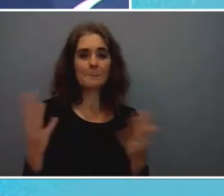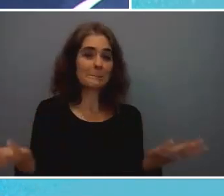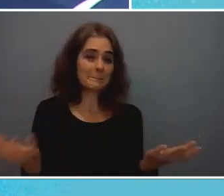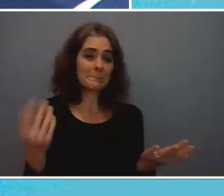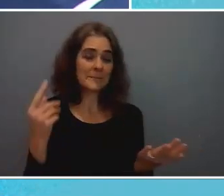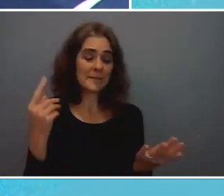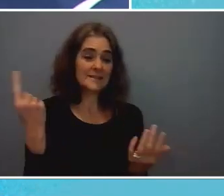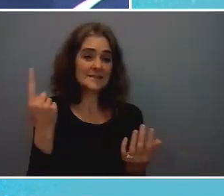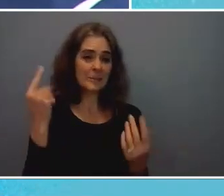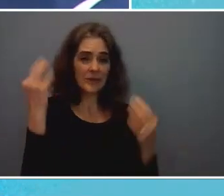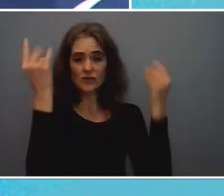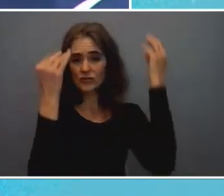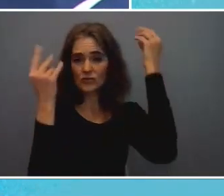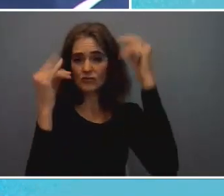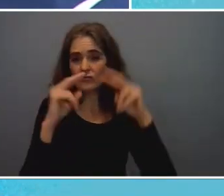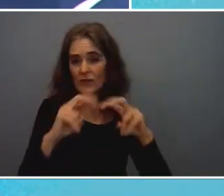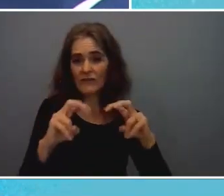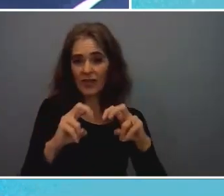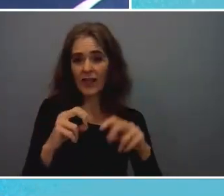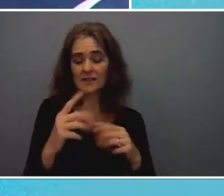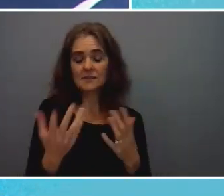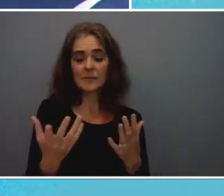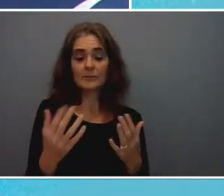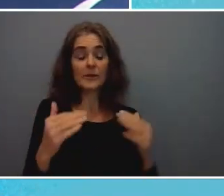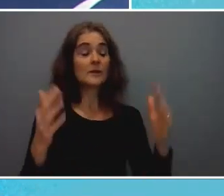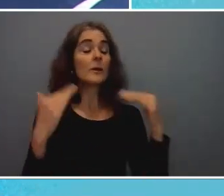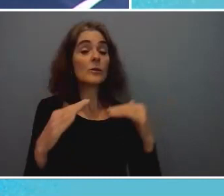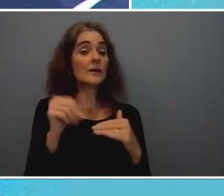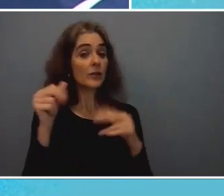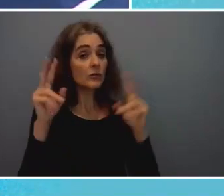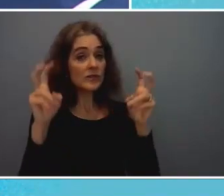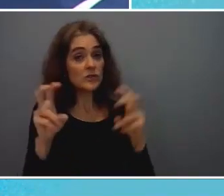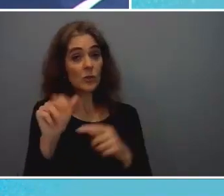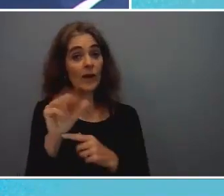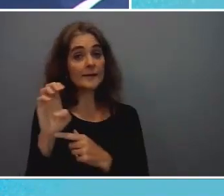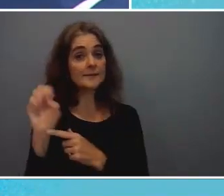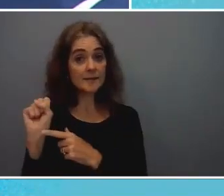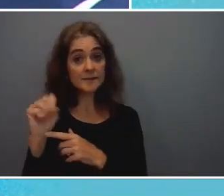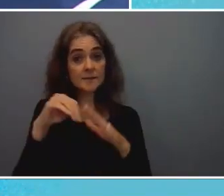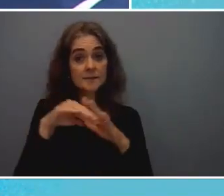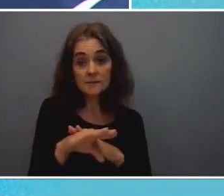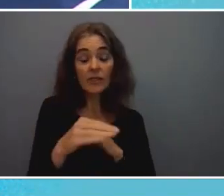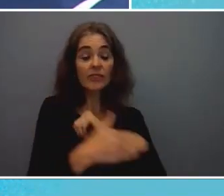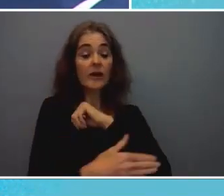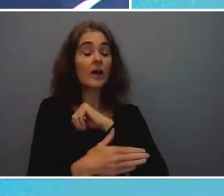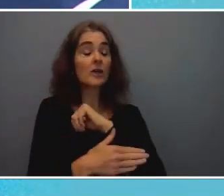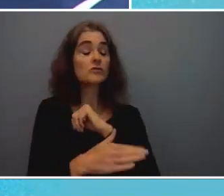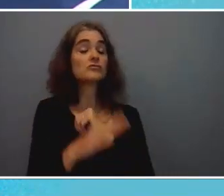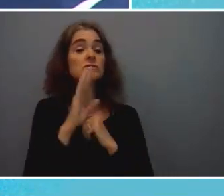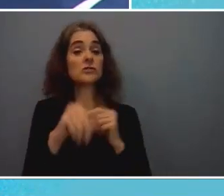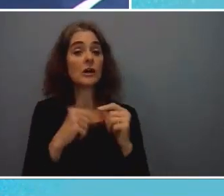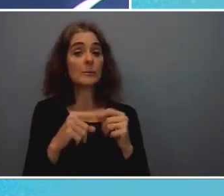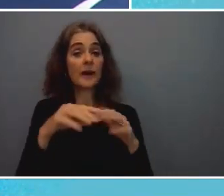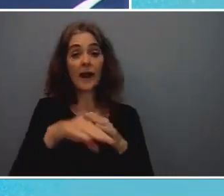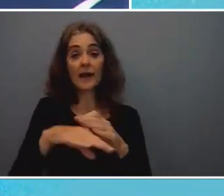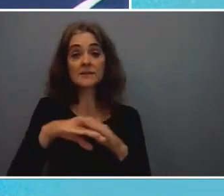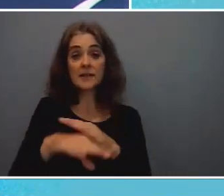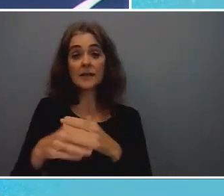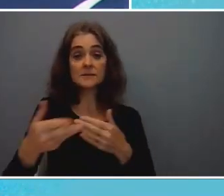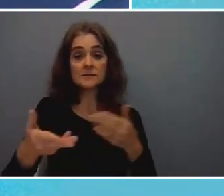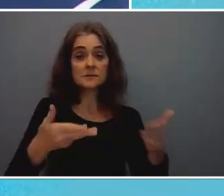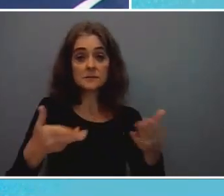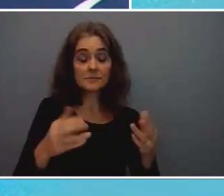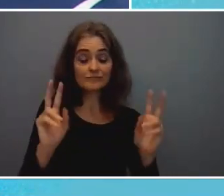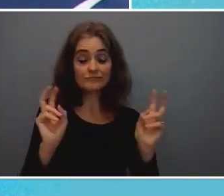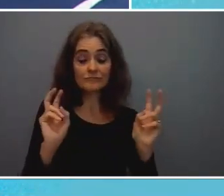upon um access now then the countries also talk about access um and and they